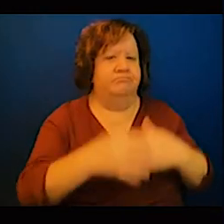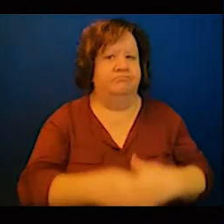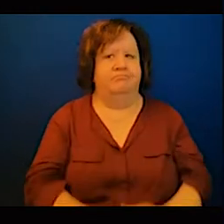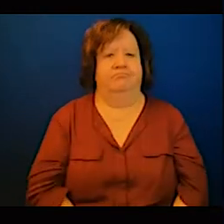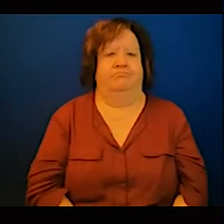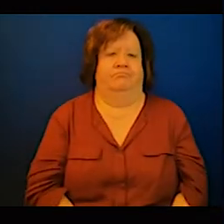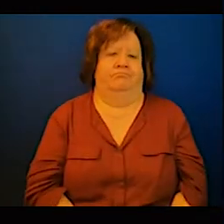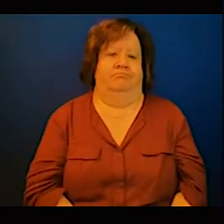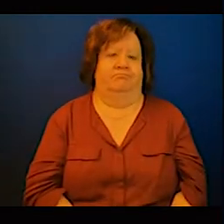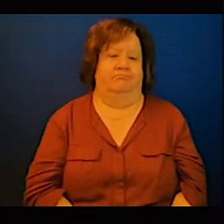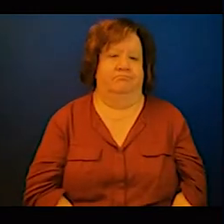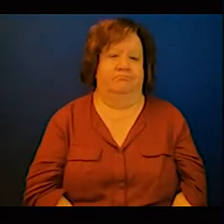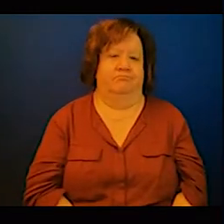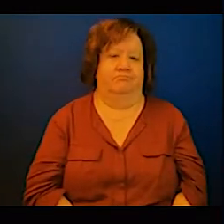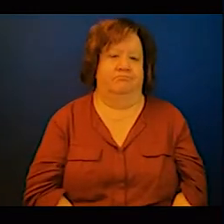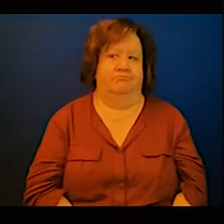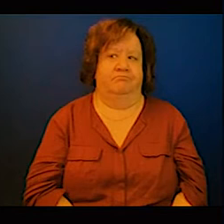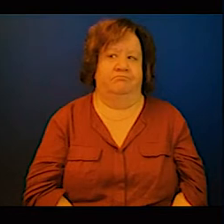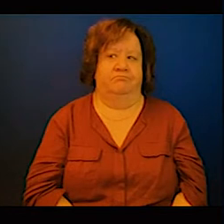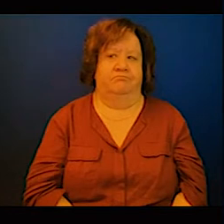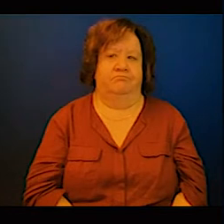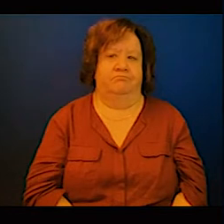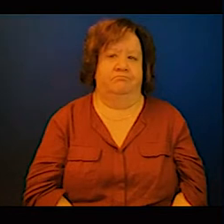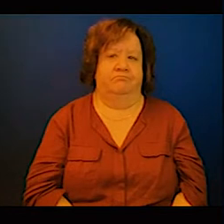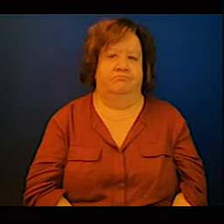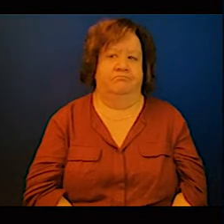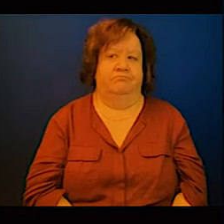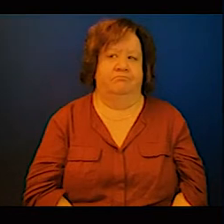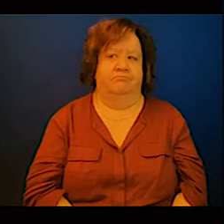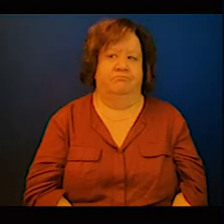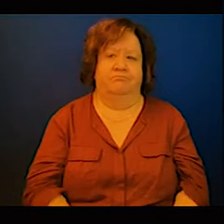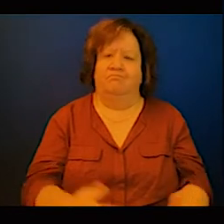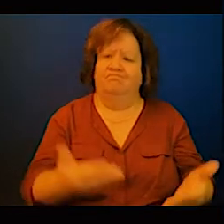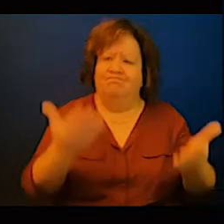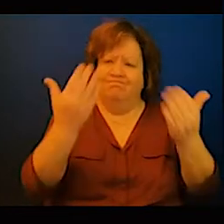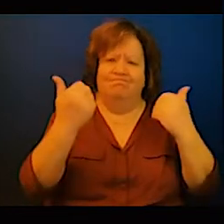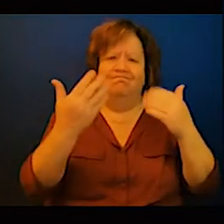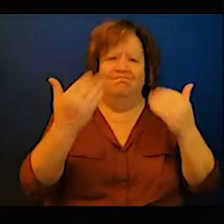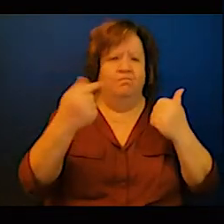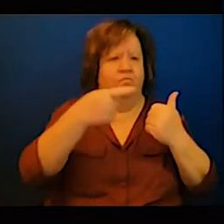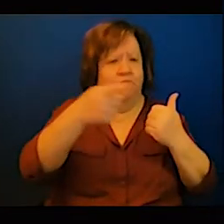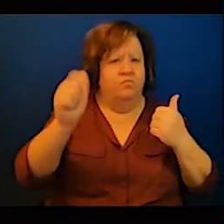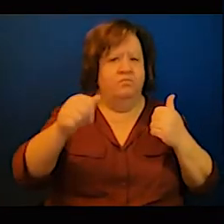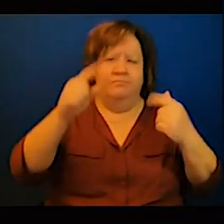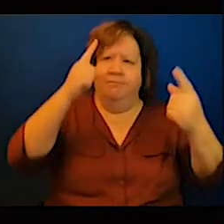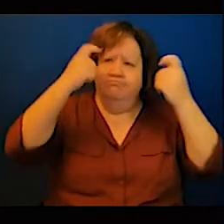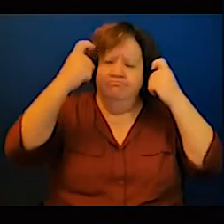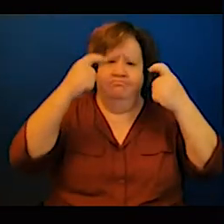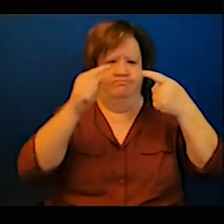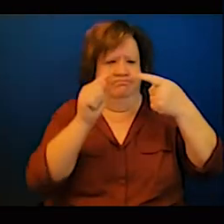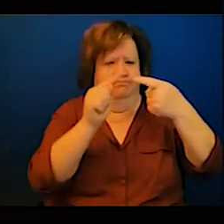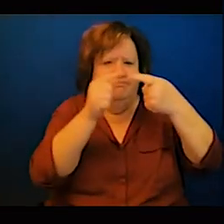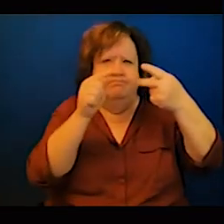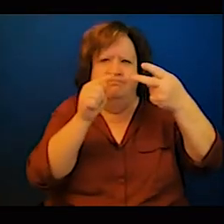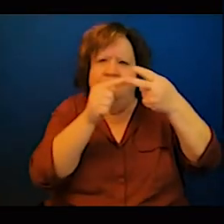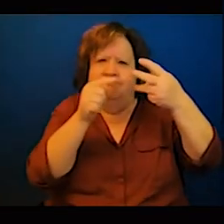get us moving and started, and then other colleagues can jump in. For example, Charlemagne